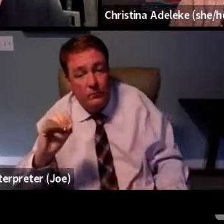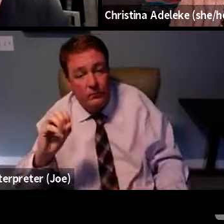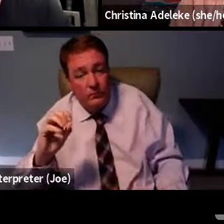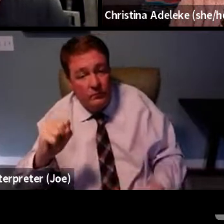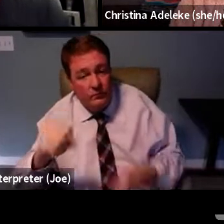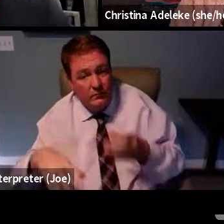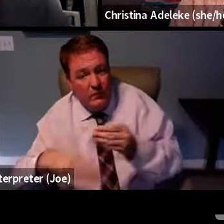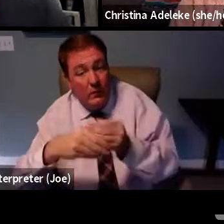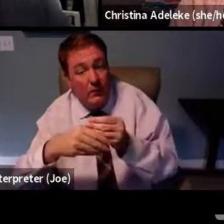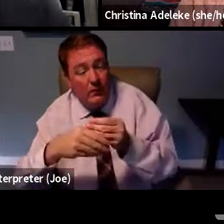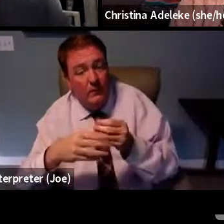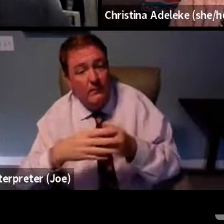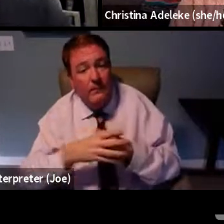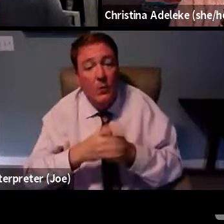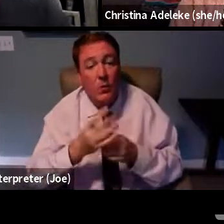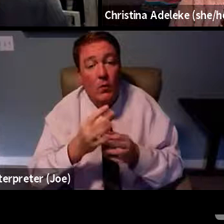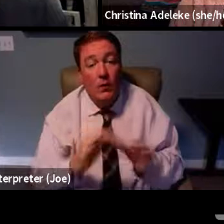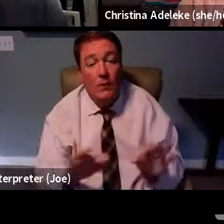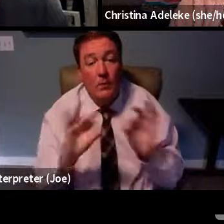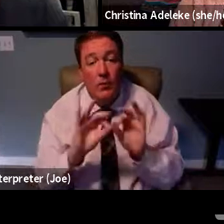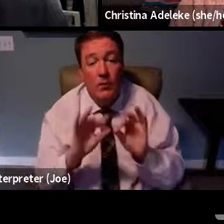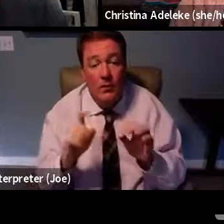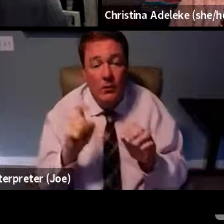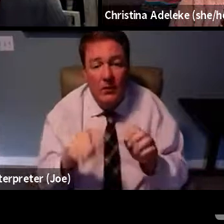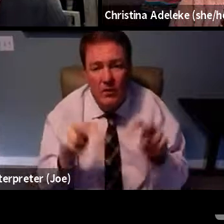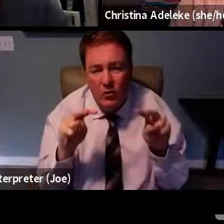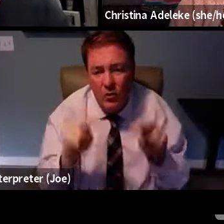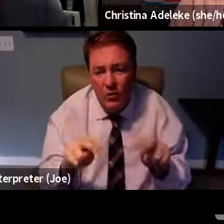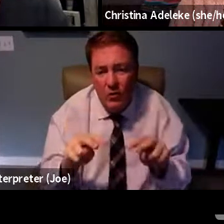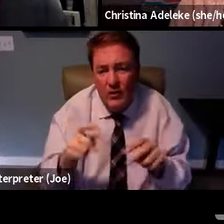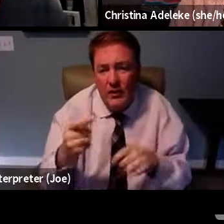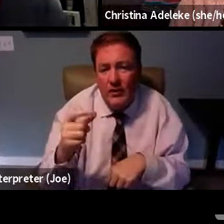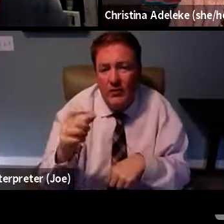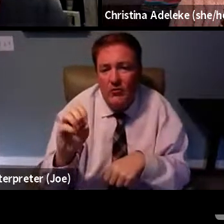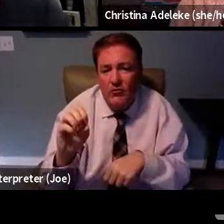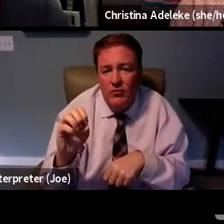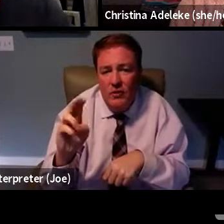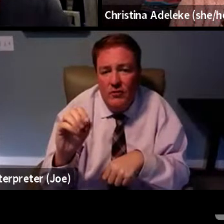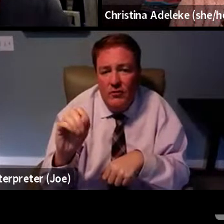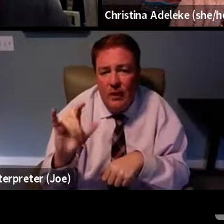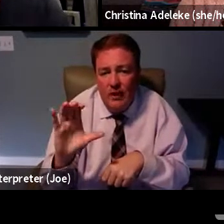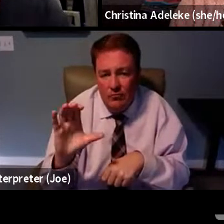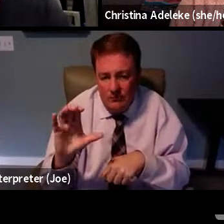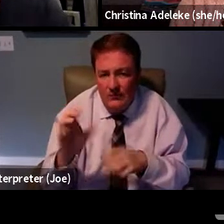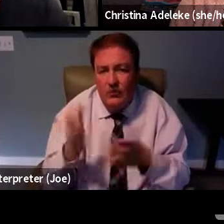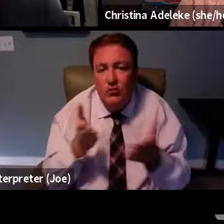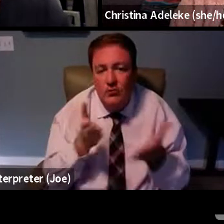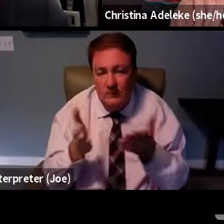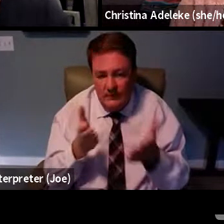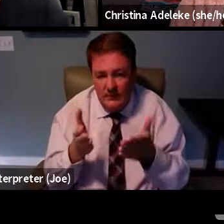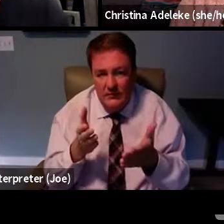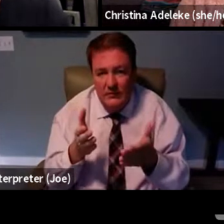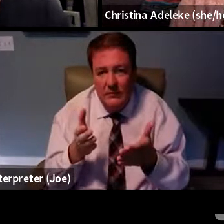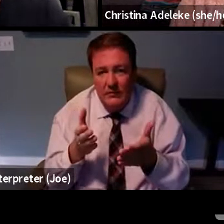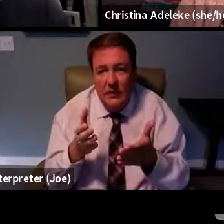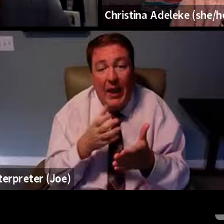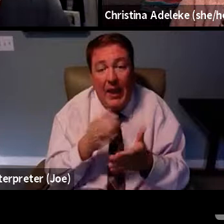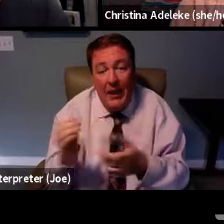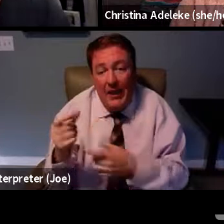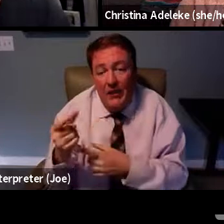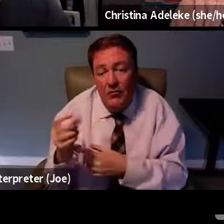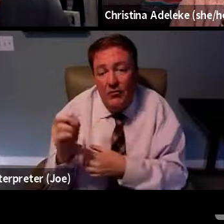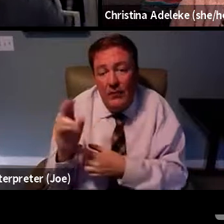important thing also is to look at geriatric services within health care, but also geriatric social workers.